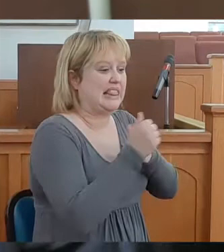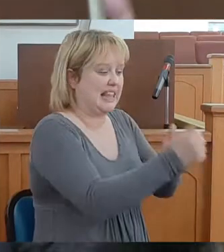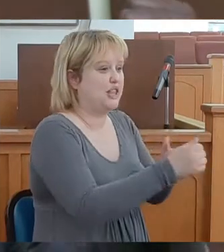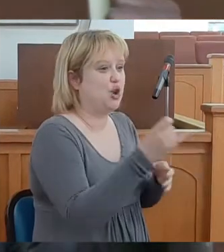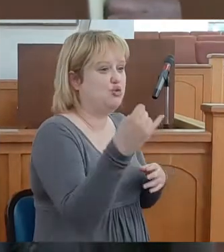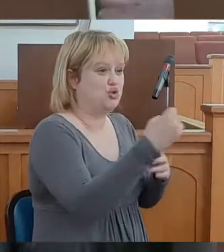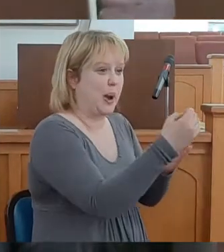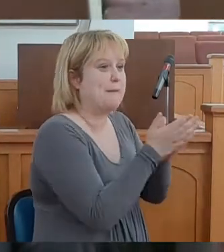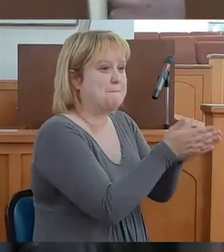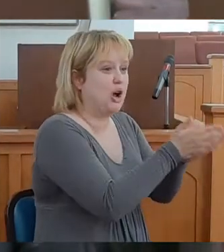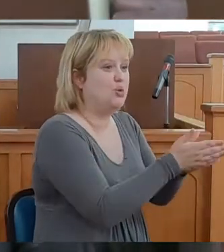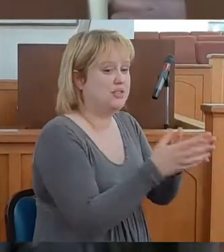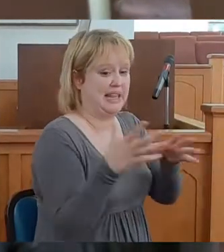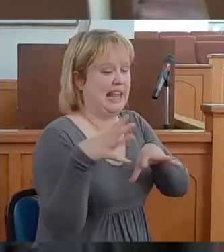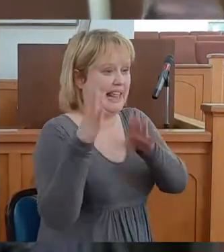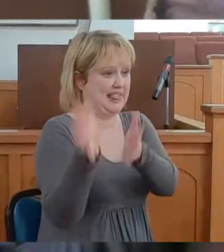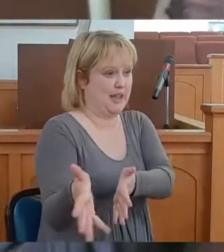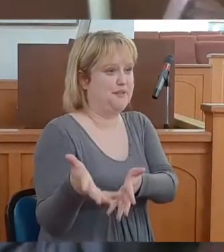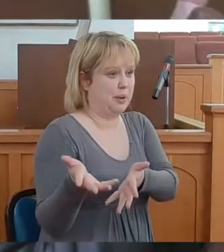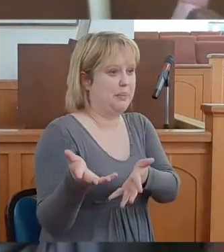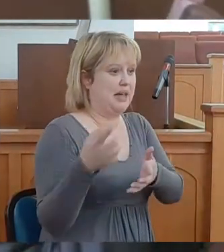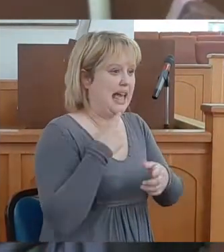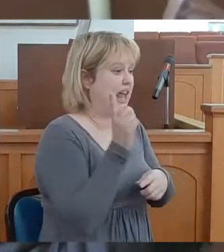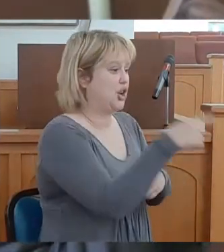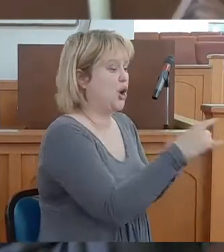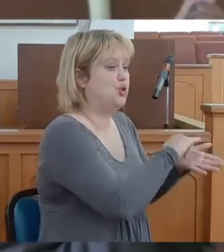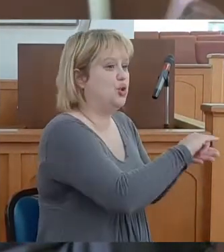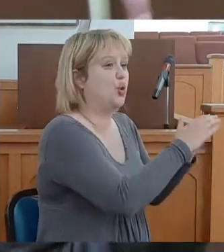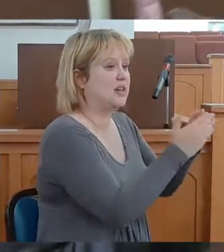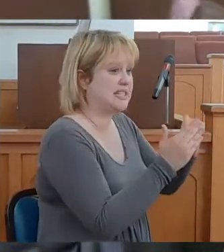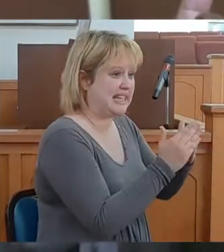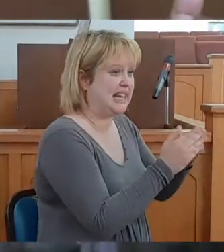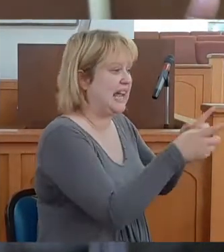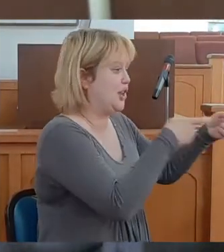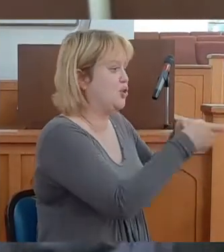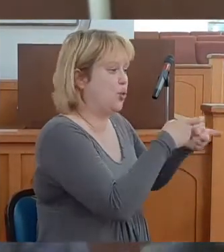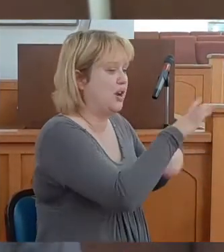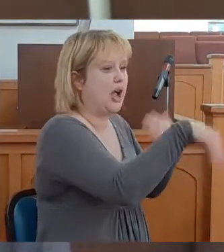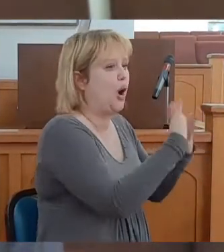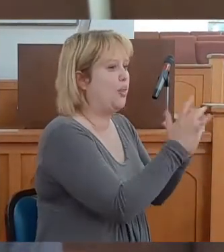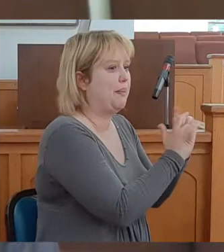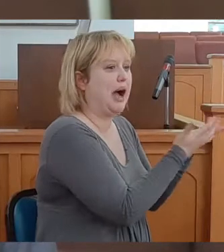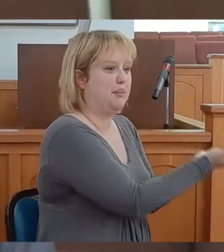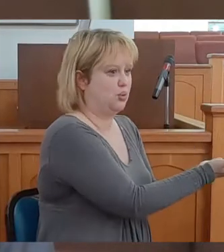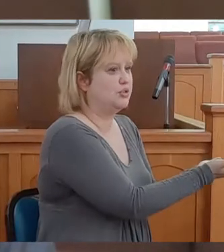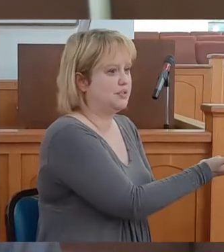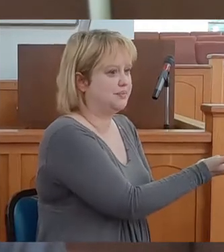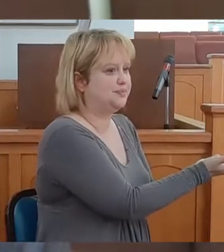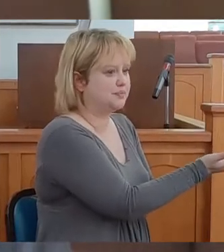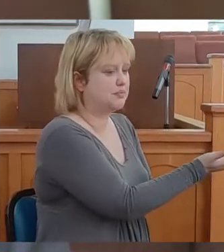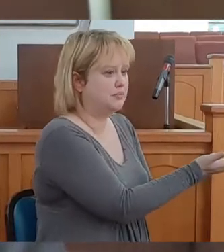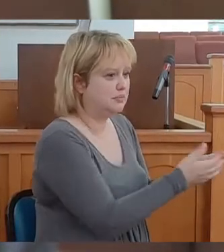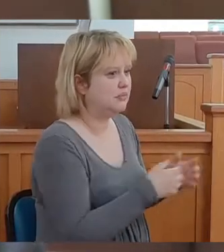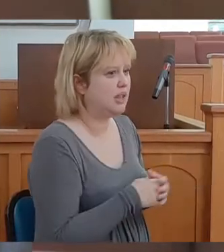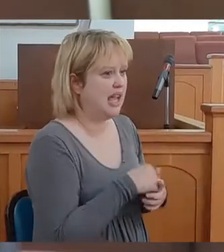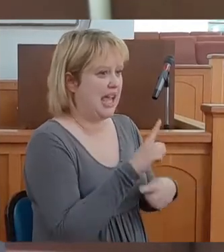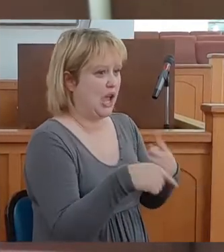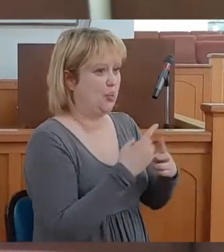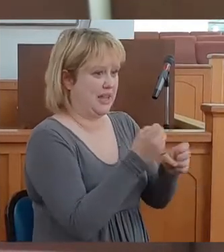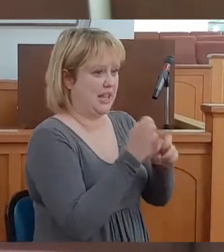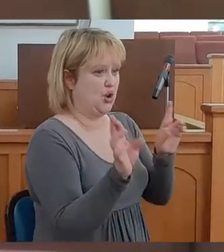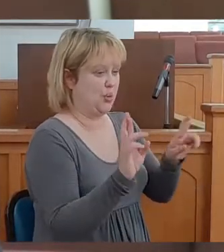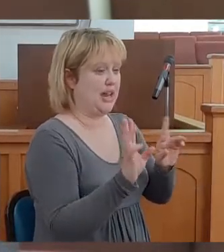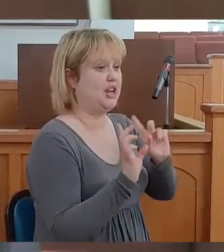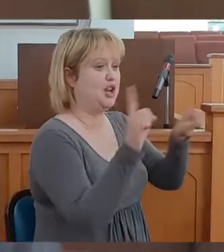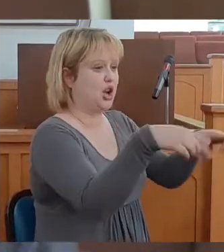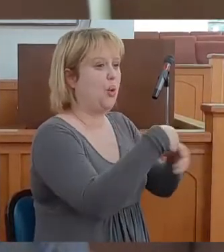boats and he'd go to New York City and he'd take care of coordinating all of the Bibles. And when we get ready